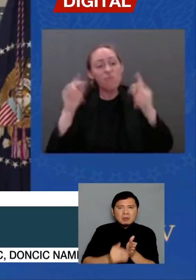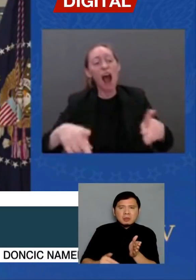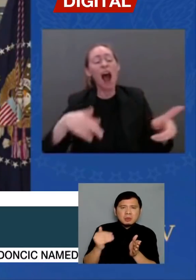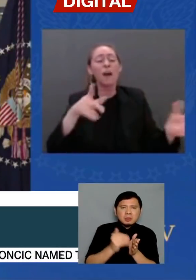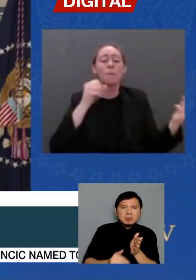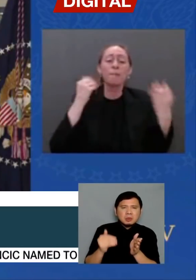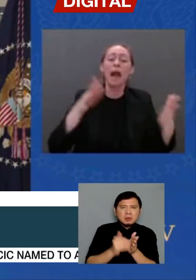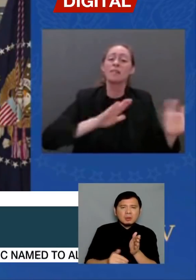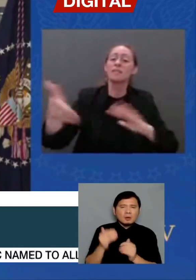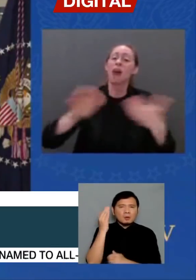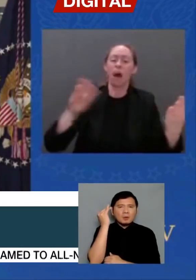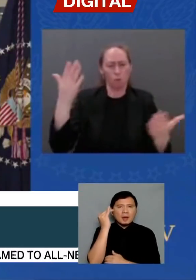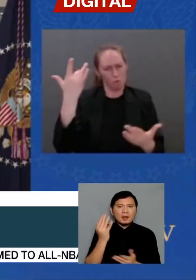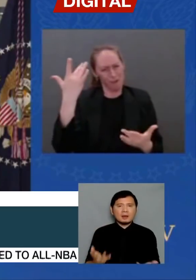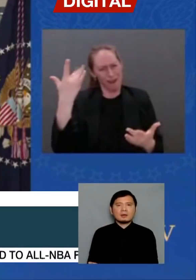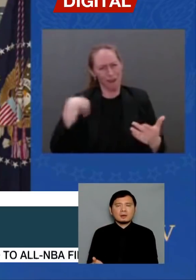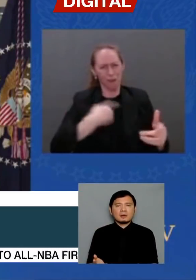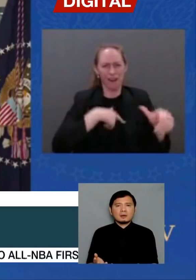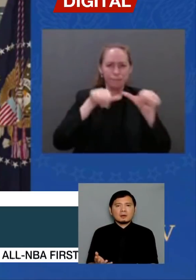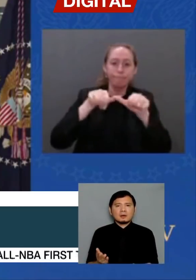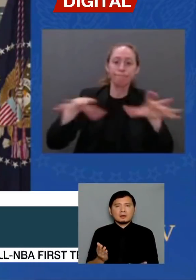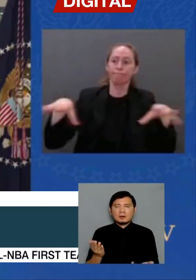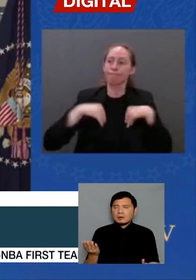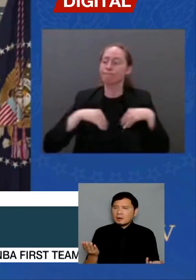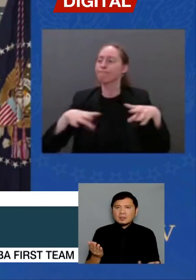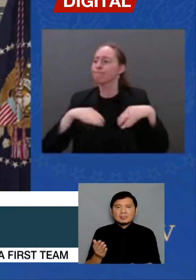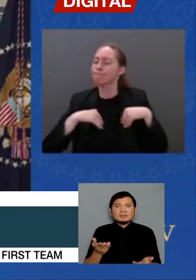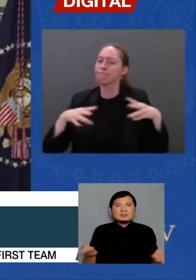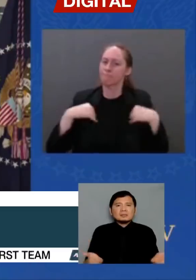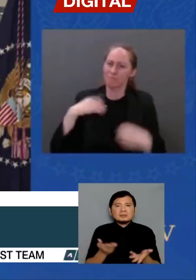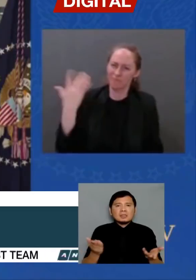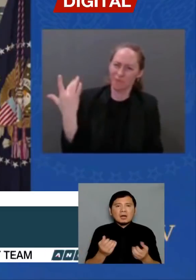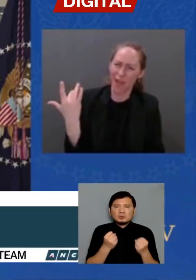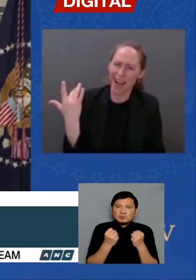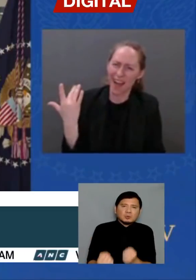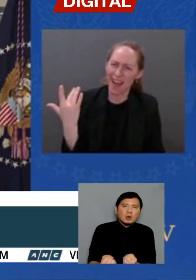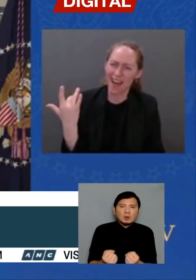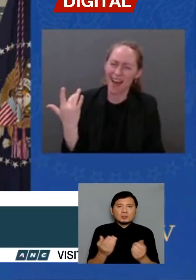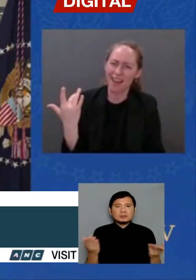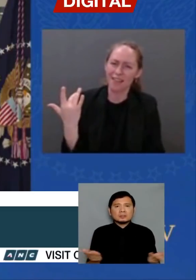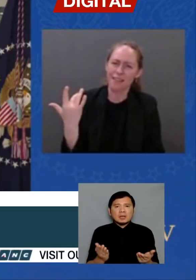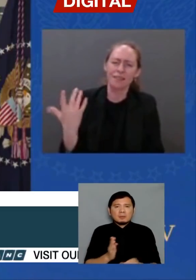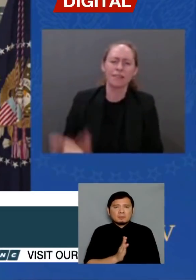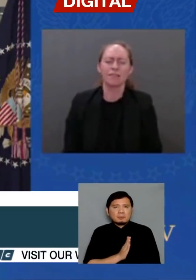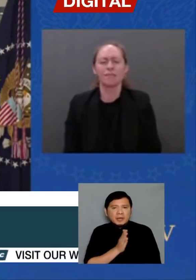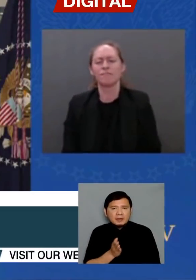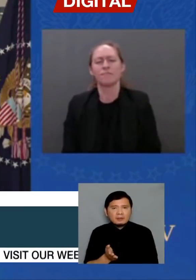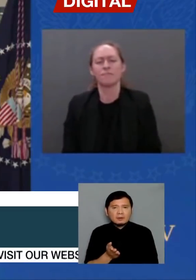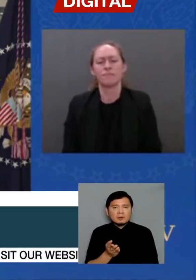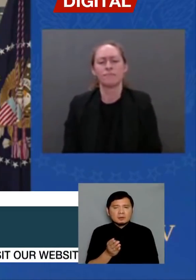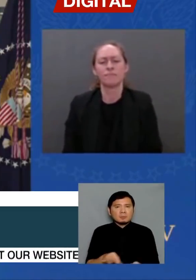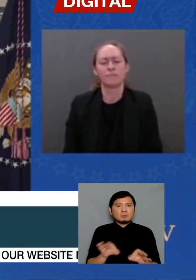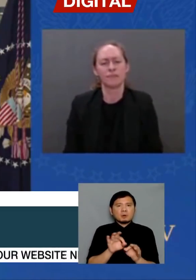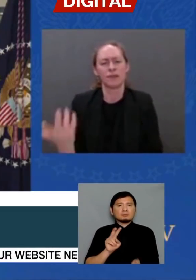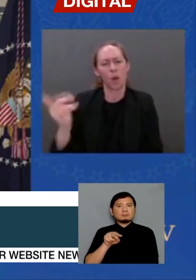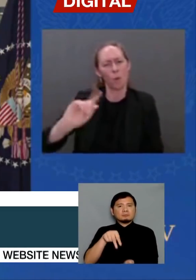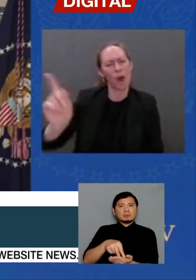Where in God's name is our backbone to have the courage to deal with and stand up to the lobbies?